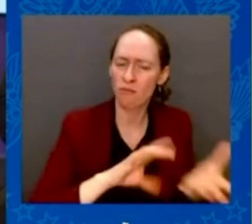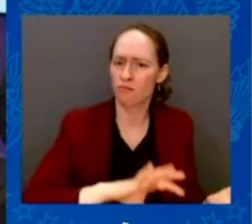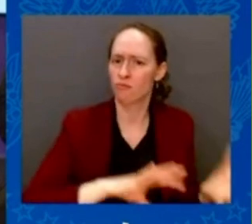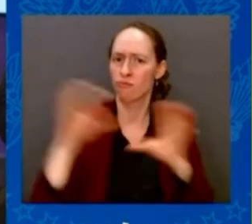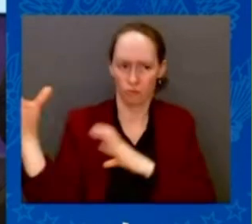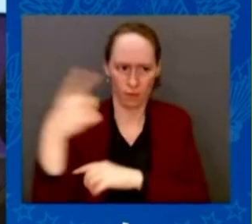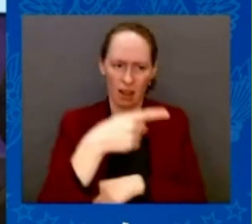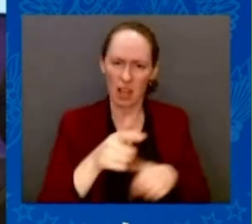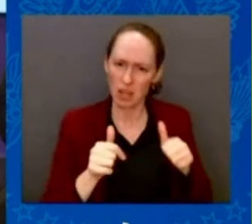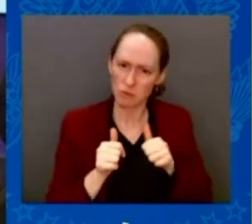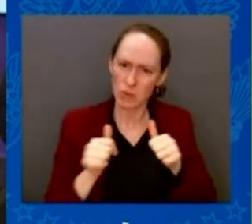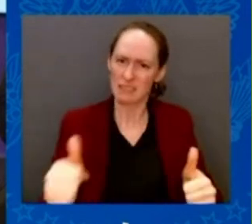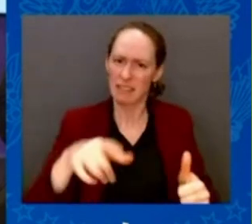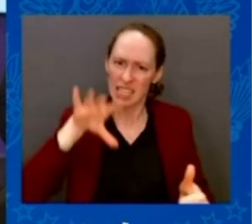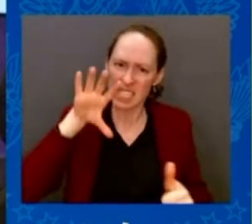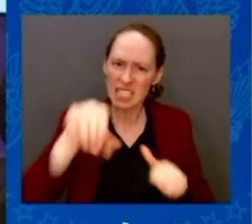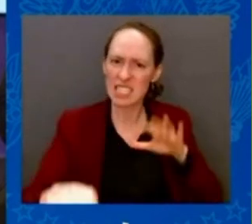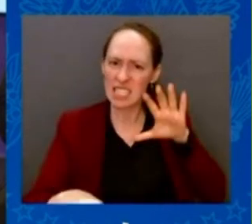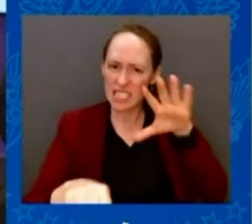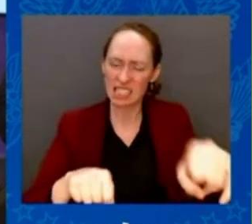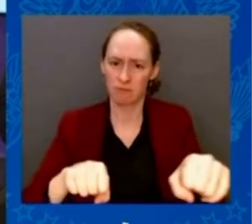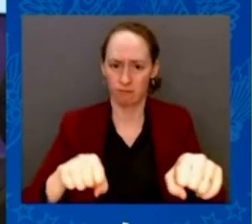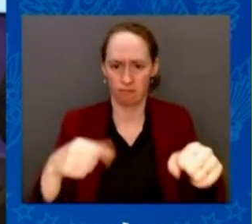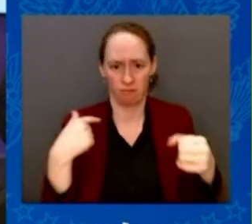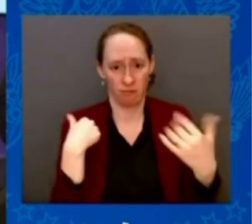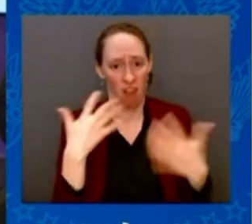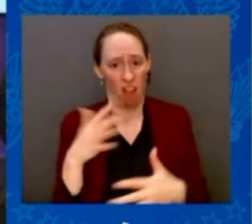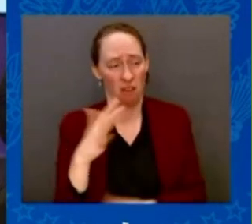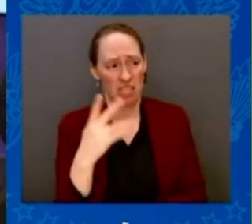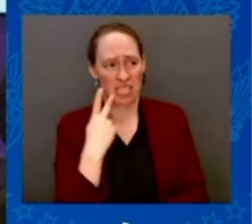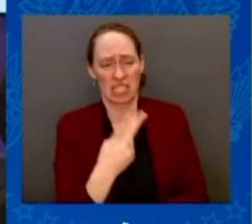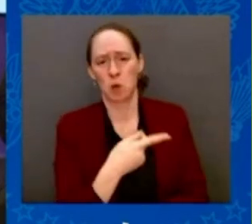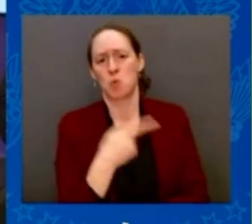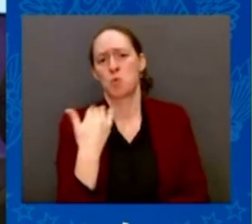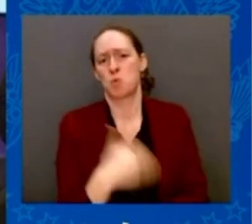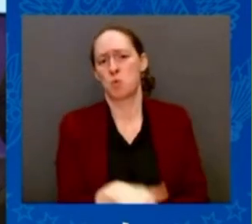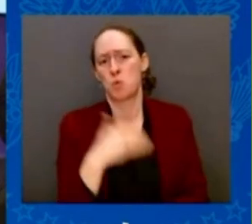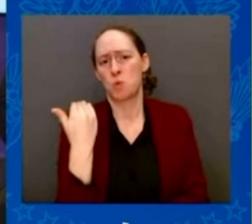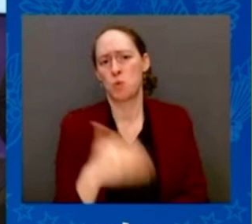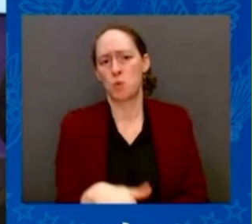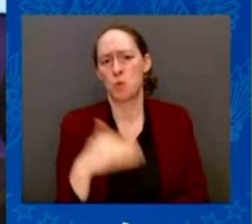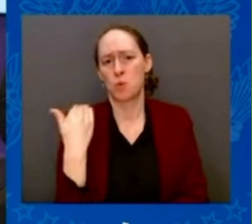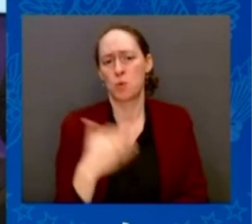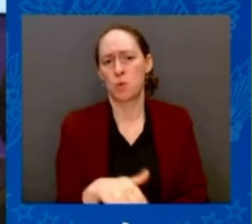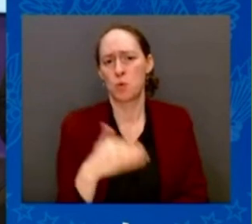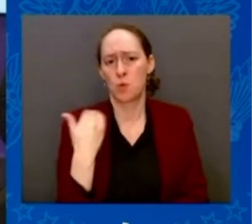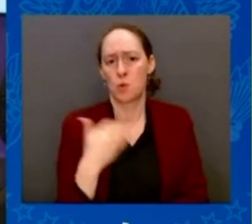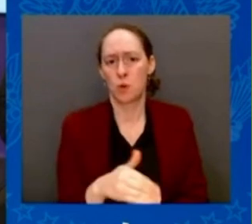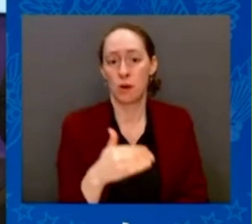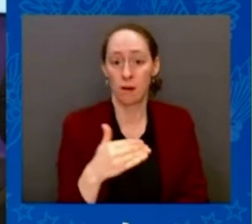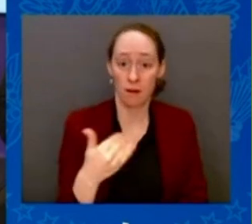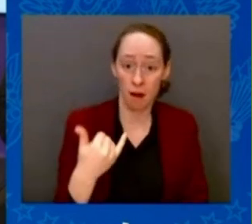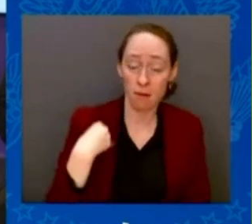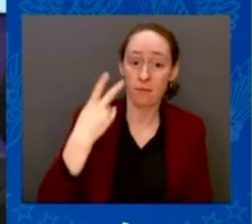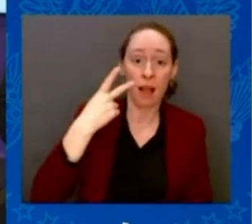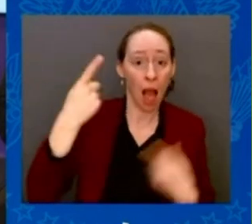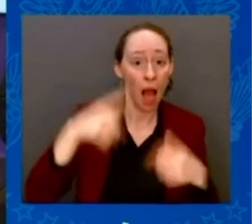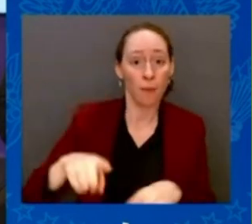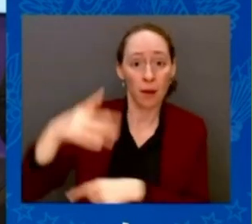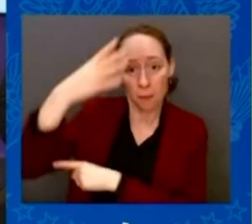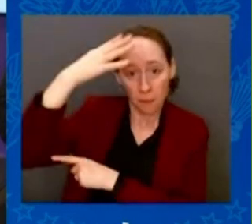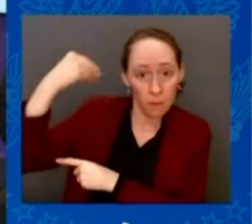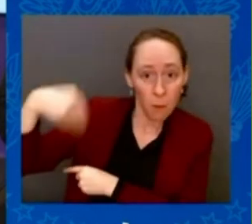witnessed in the Republic of Moldova, in Georgia, and in Ukraine